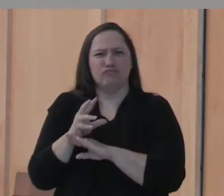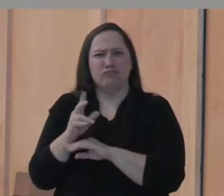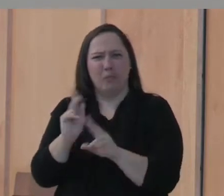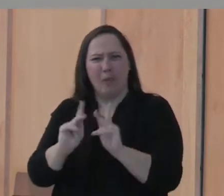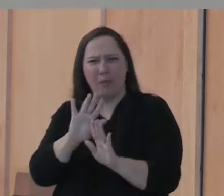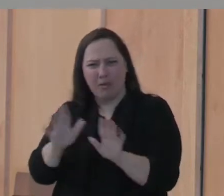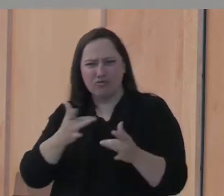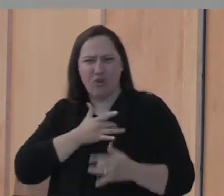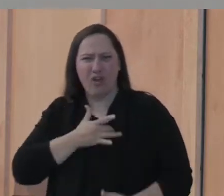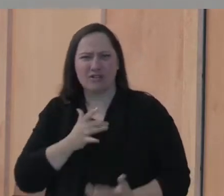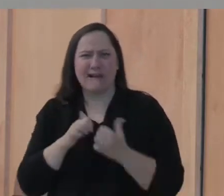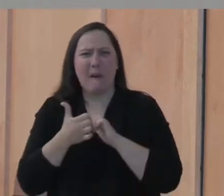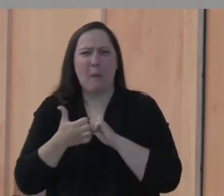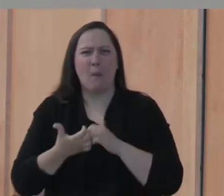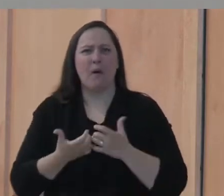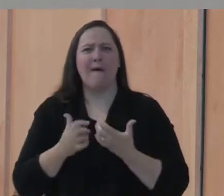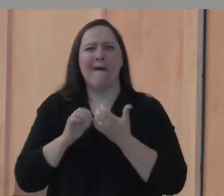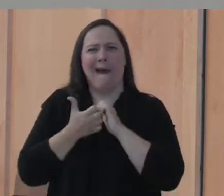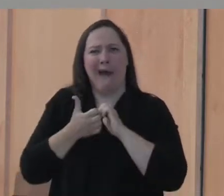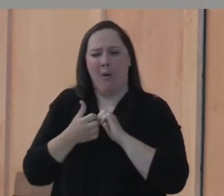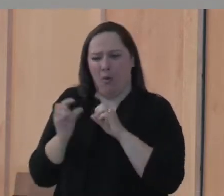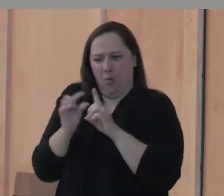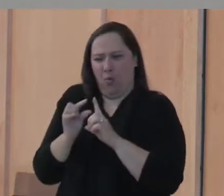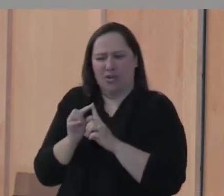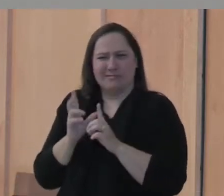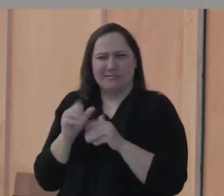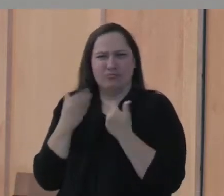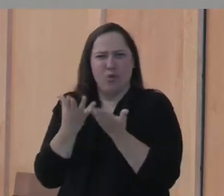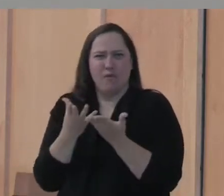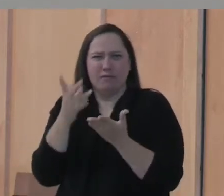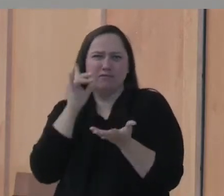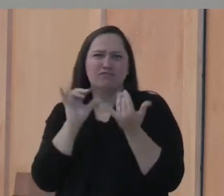How can words even give eternal life?